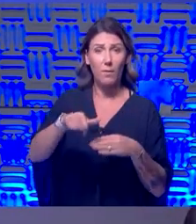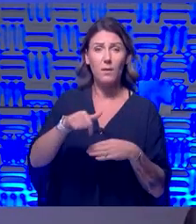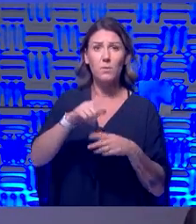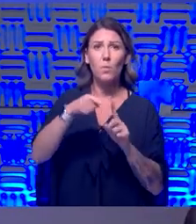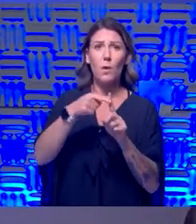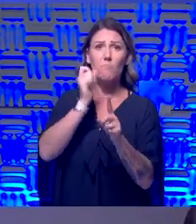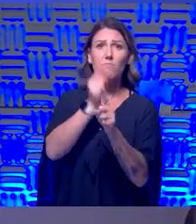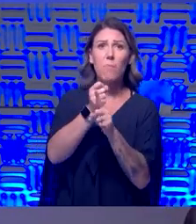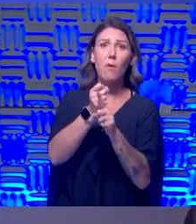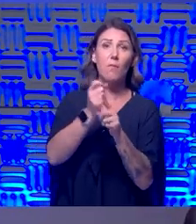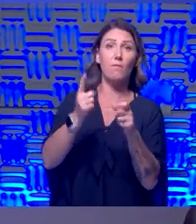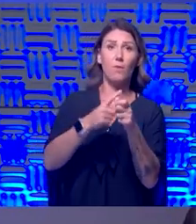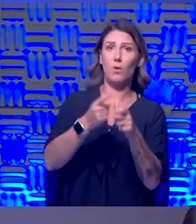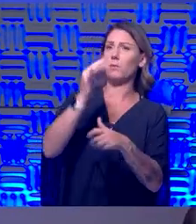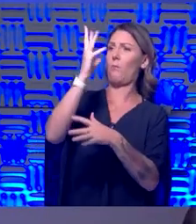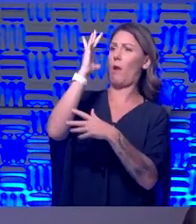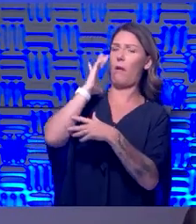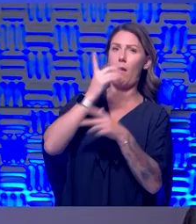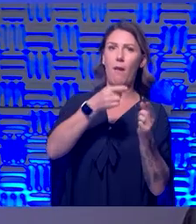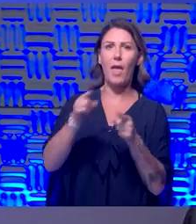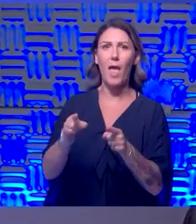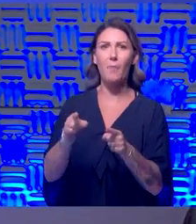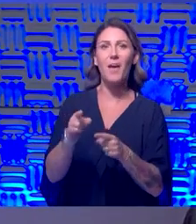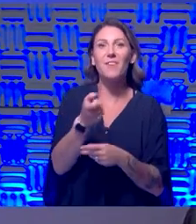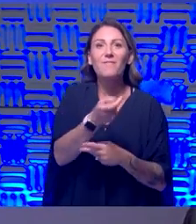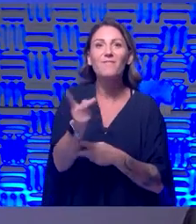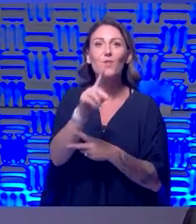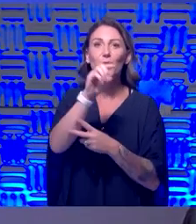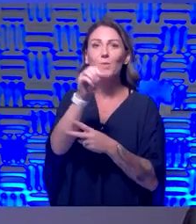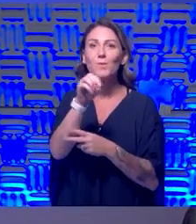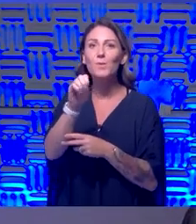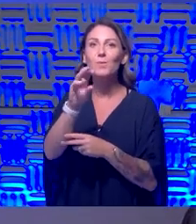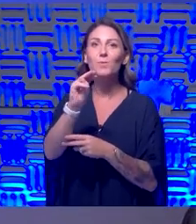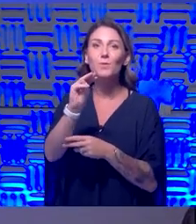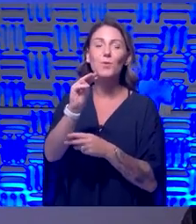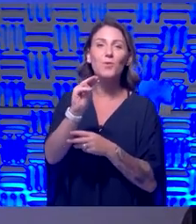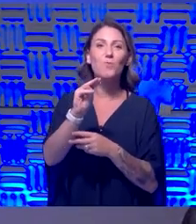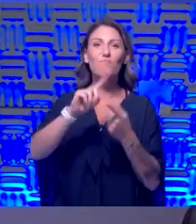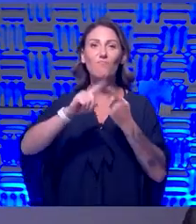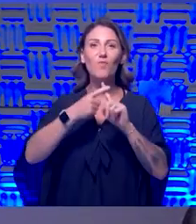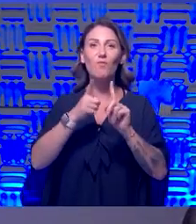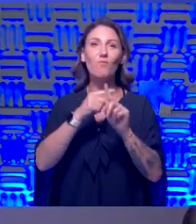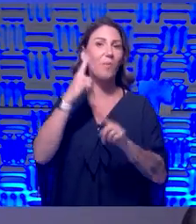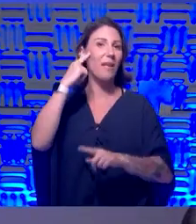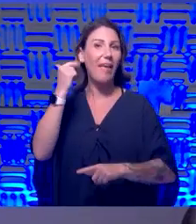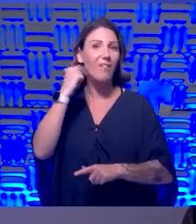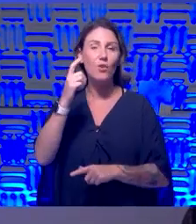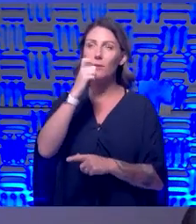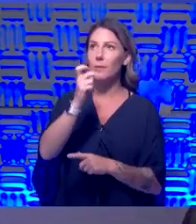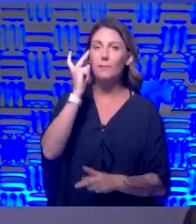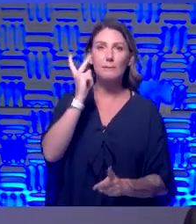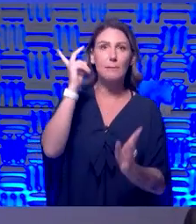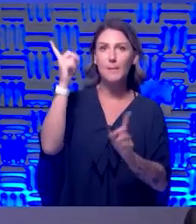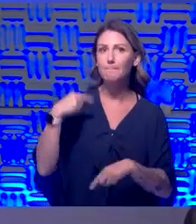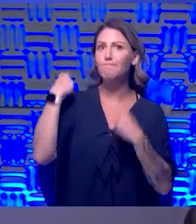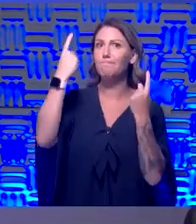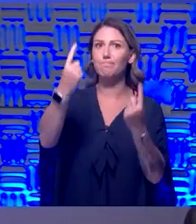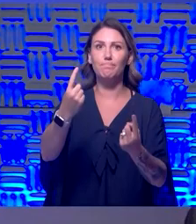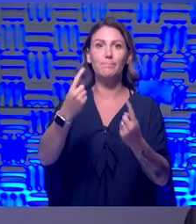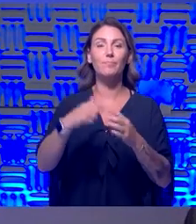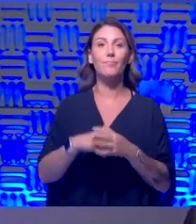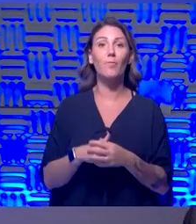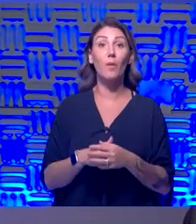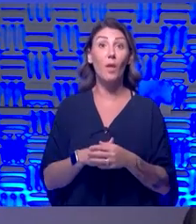hit, I had a couple of zoom hangouts with some of my buddies from California that, you know, I haven't seen in, in far too long.